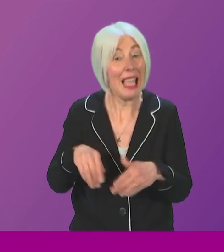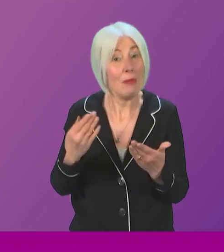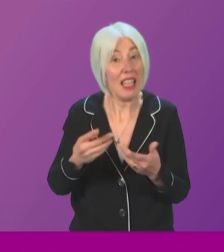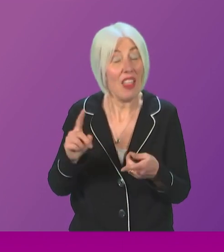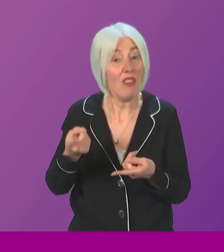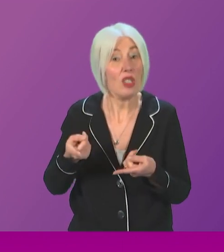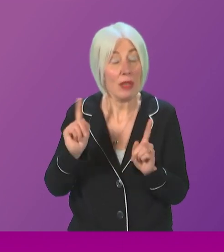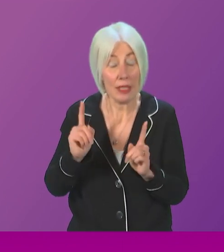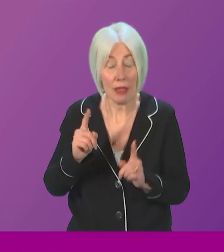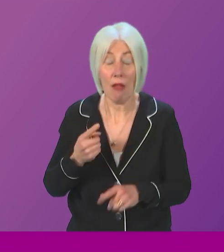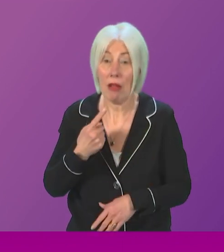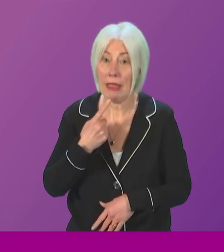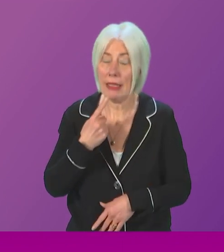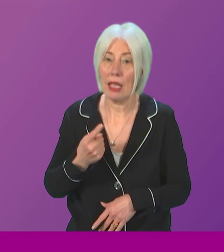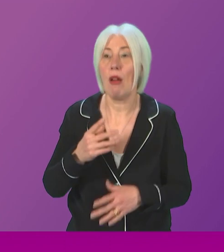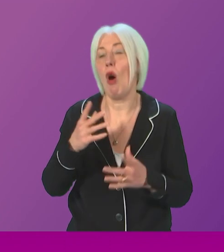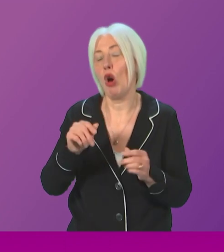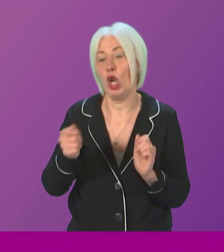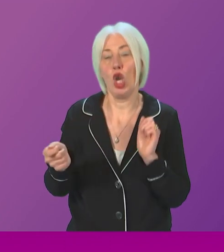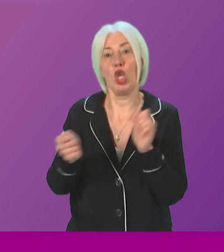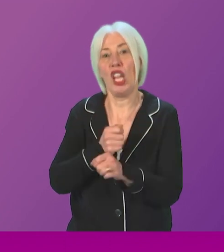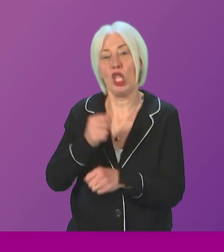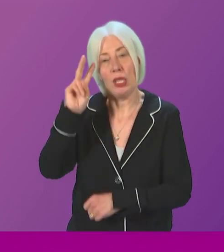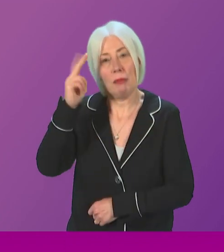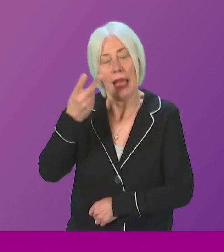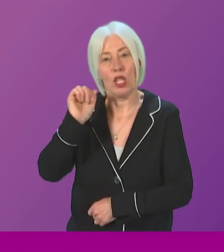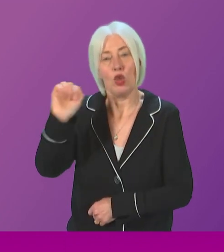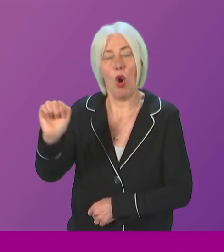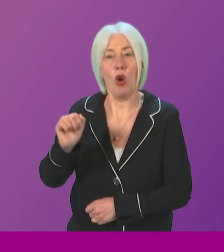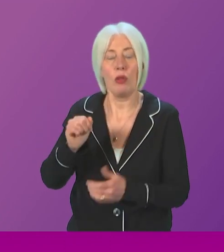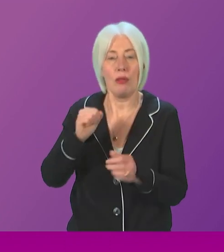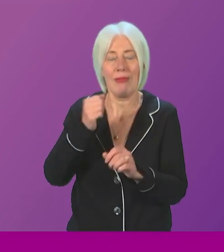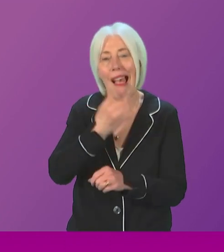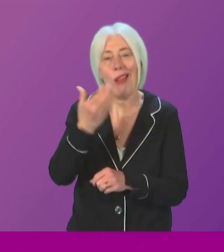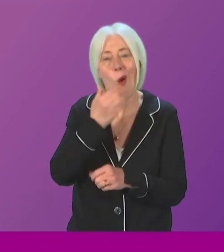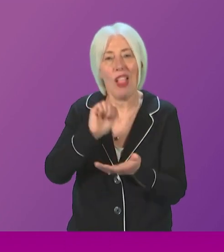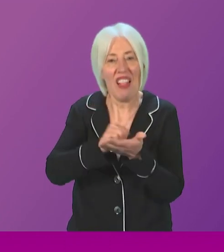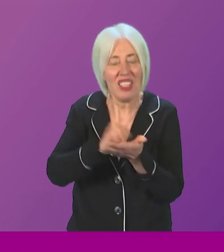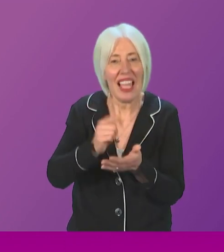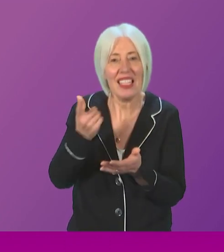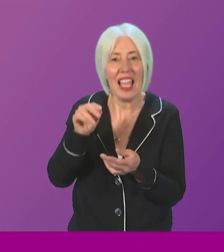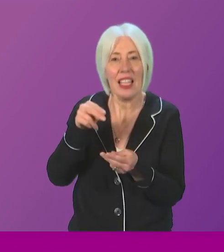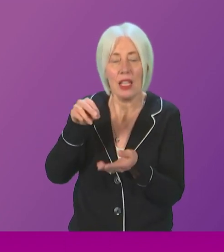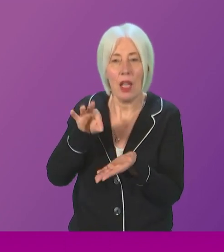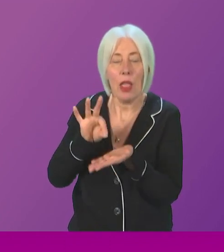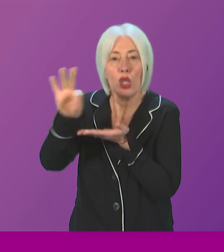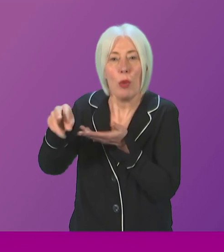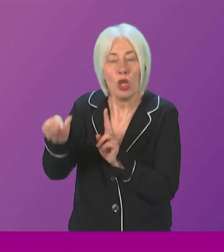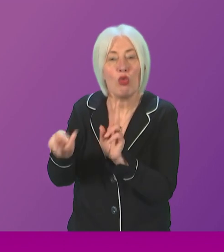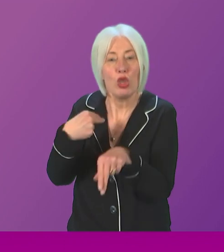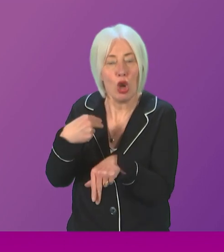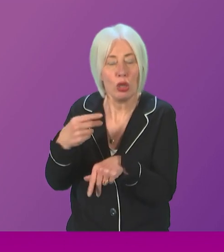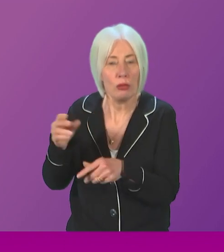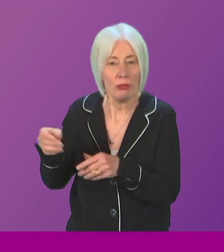welcome, if long overdue, U-turns on his deposit return scheme and alcohol advertising sanctions. Can I therefore urge him not to spend